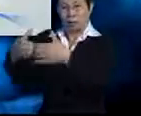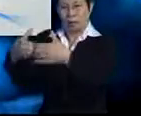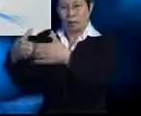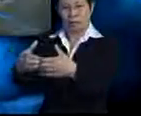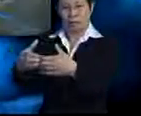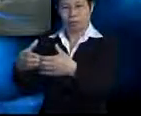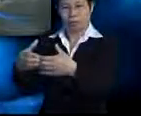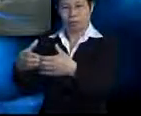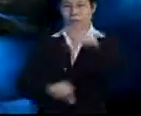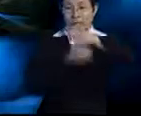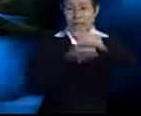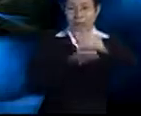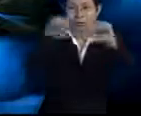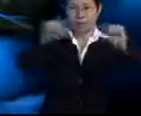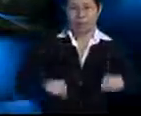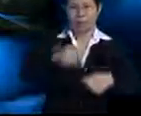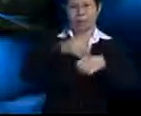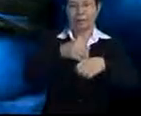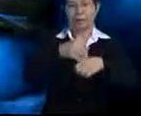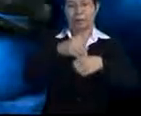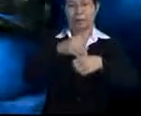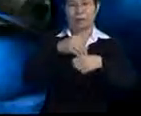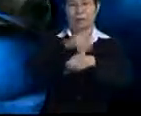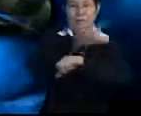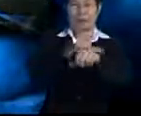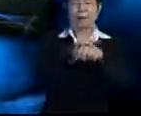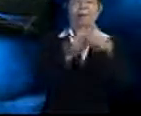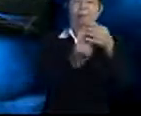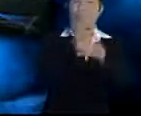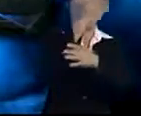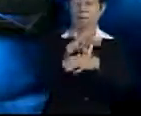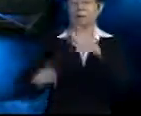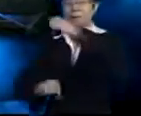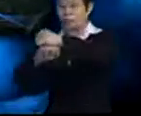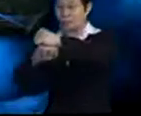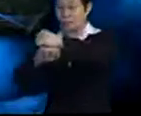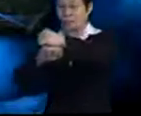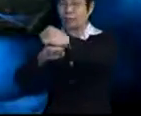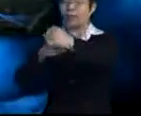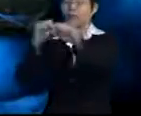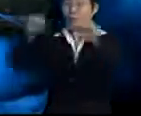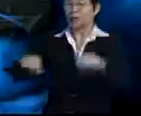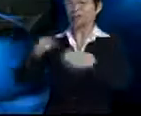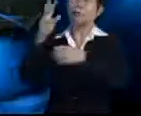support system in land plants and support system in aquatic plants.